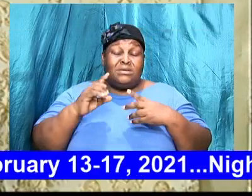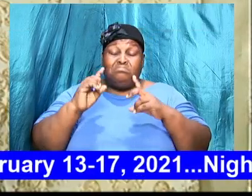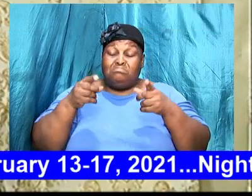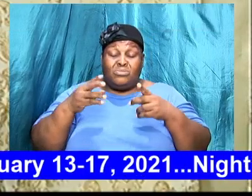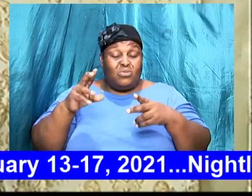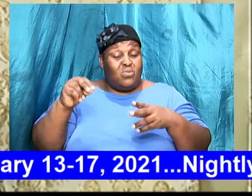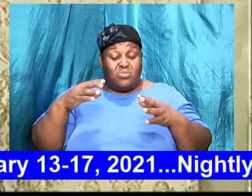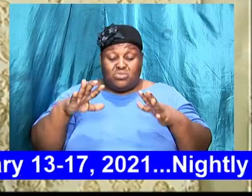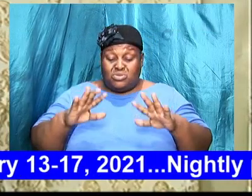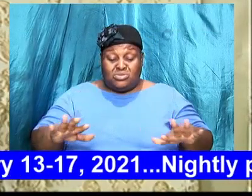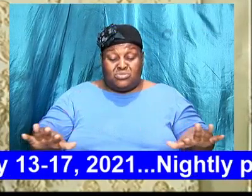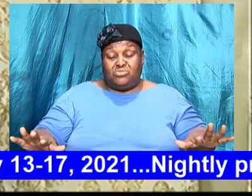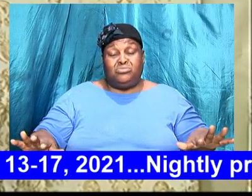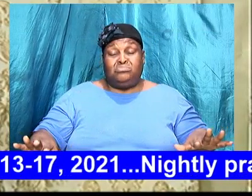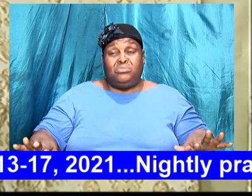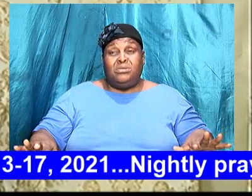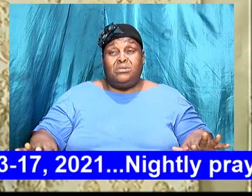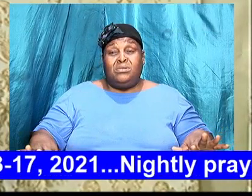But